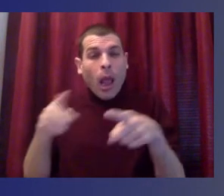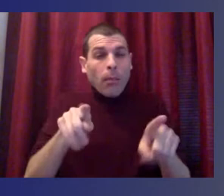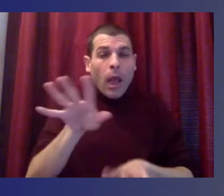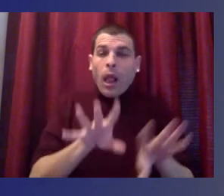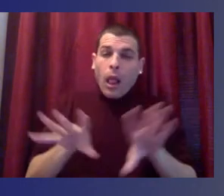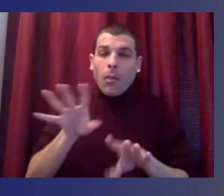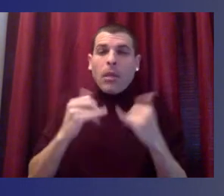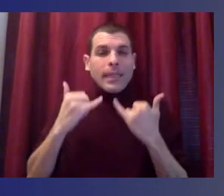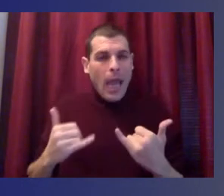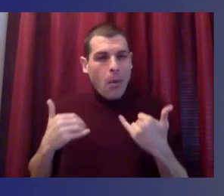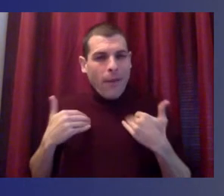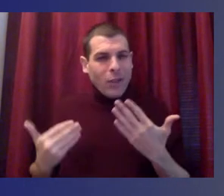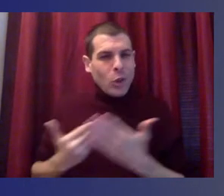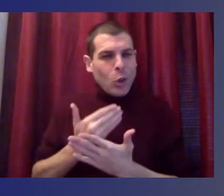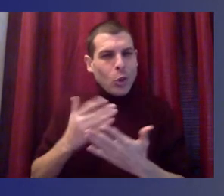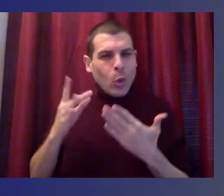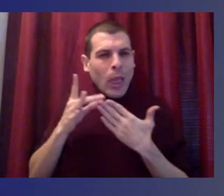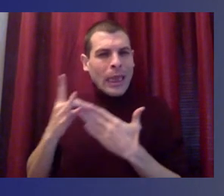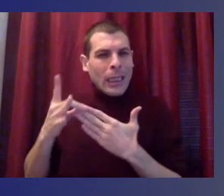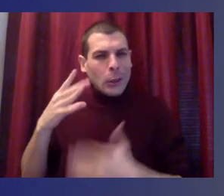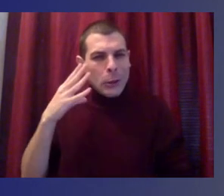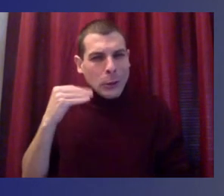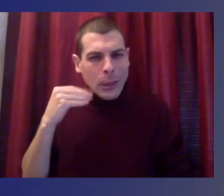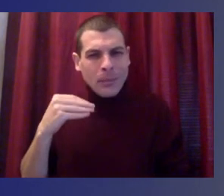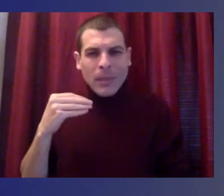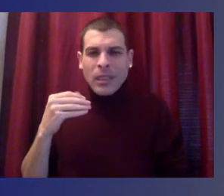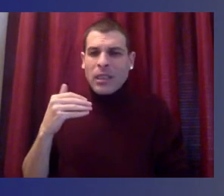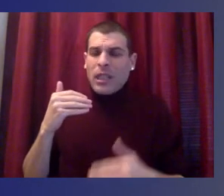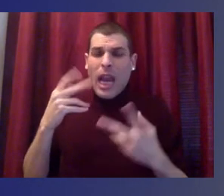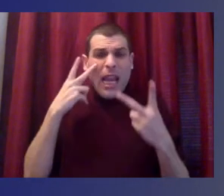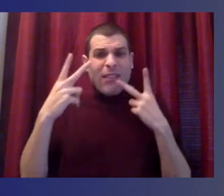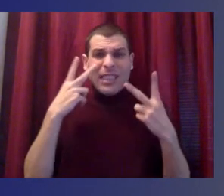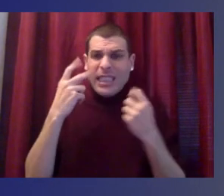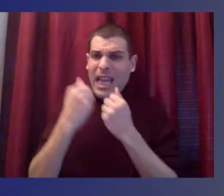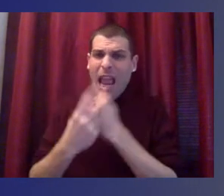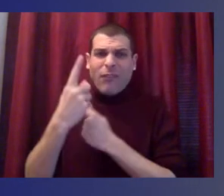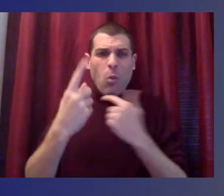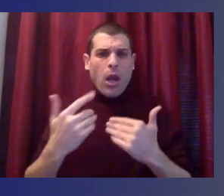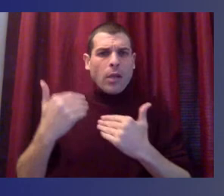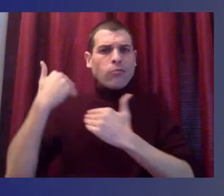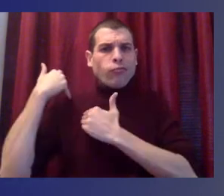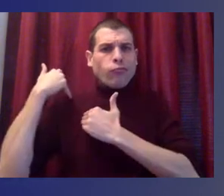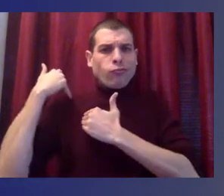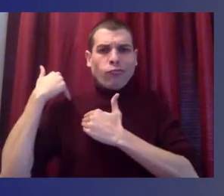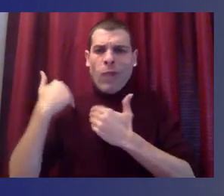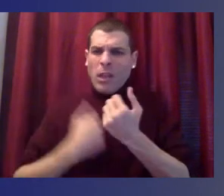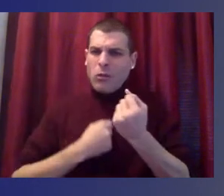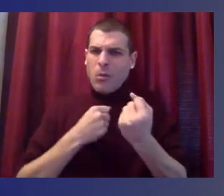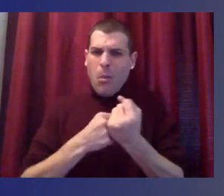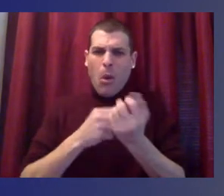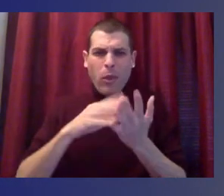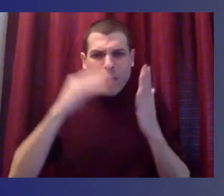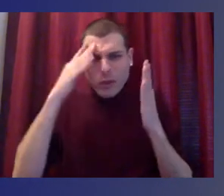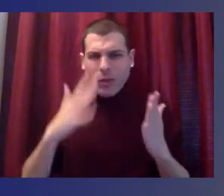leadership at this time, but for how everyone has stepped up to put our students first, I'm really most proud of that.